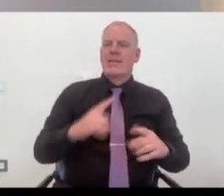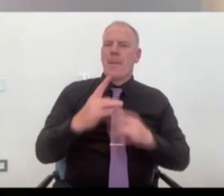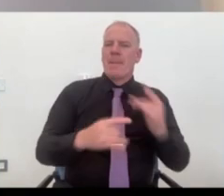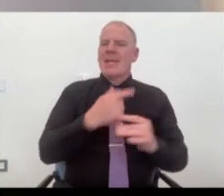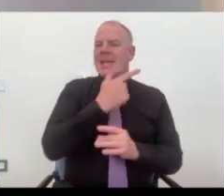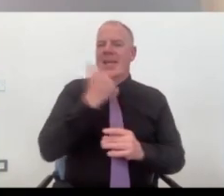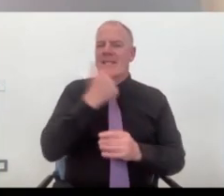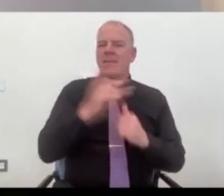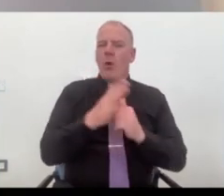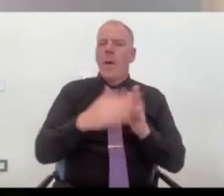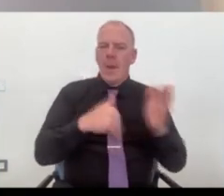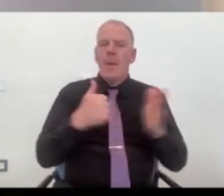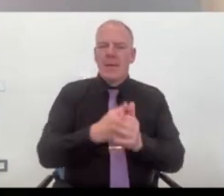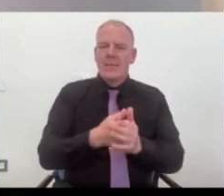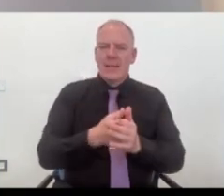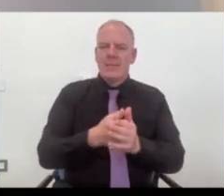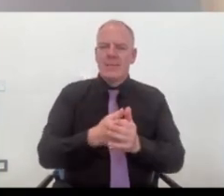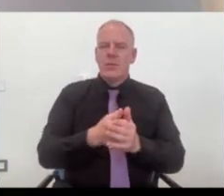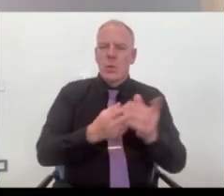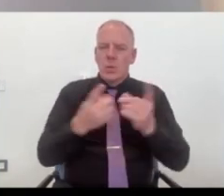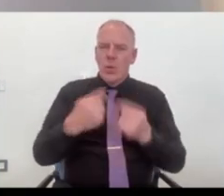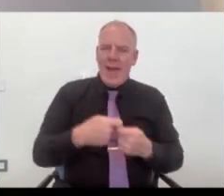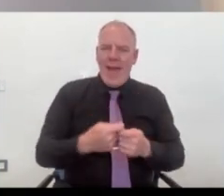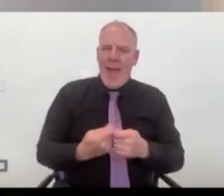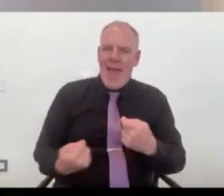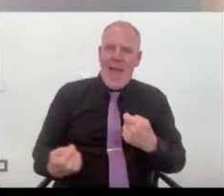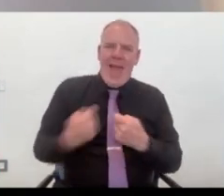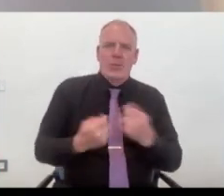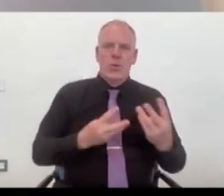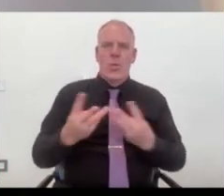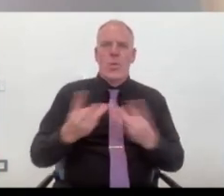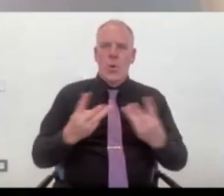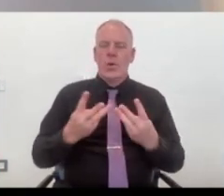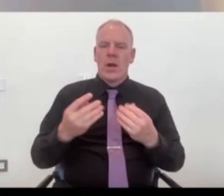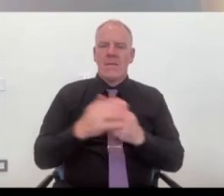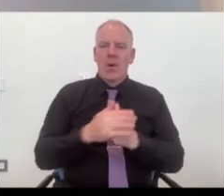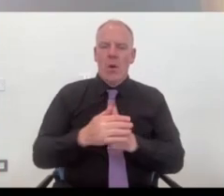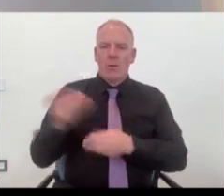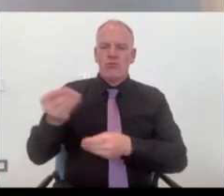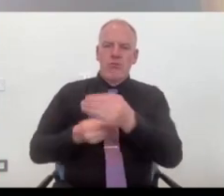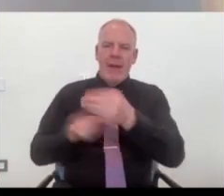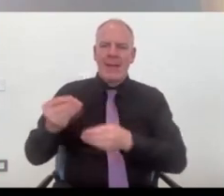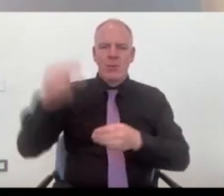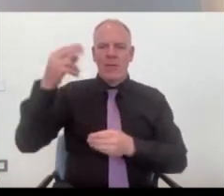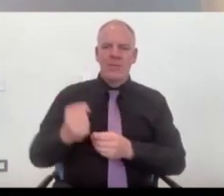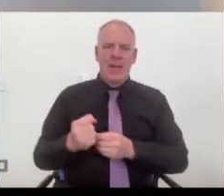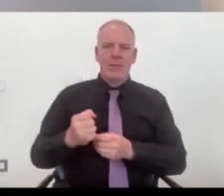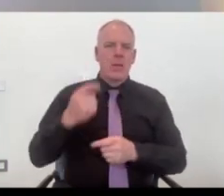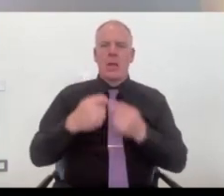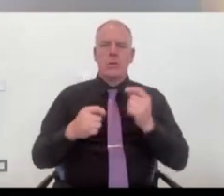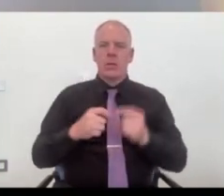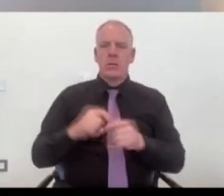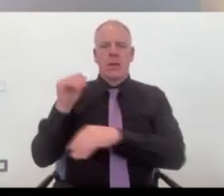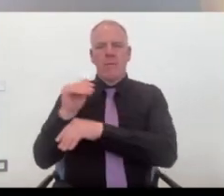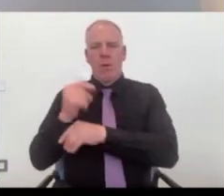for businesses to go that extra step and just do those few extra miles over the border rather than swimming across the sea